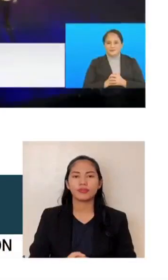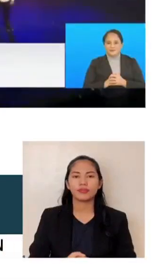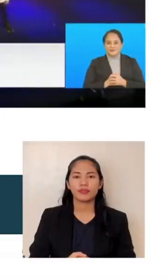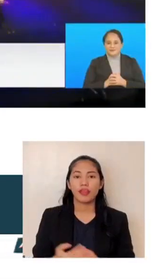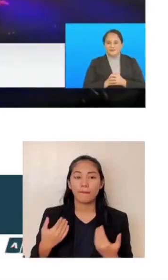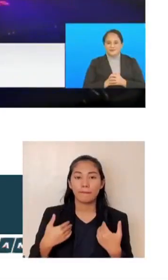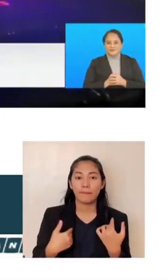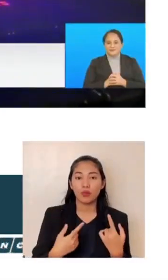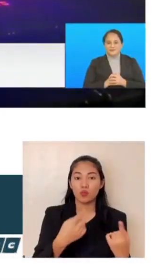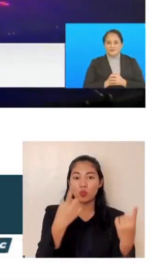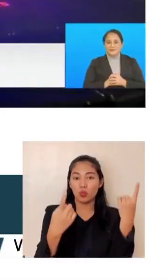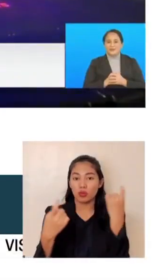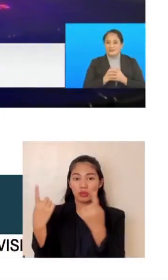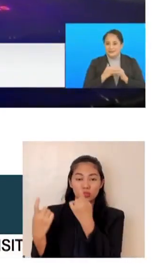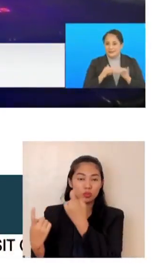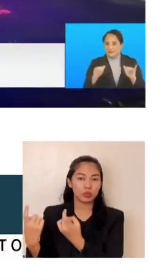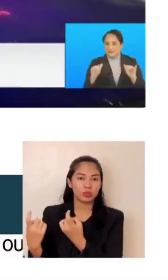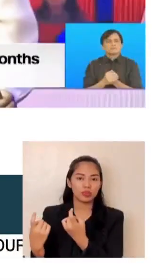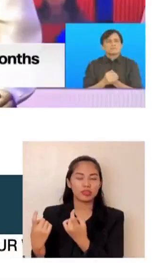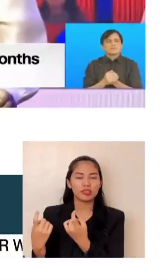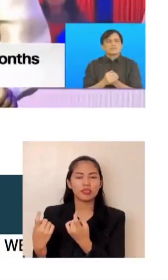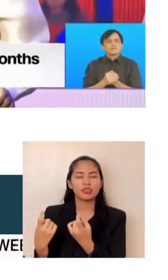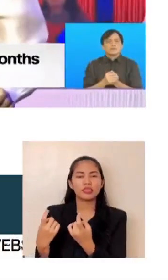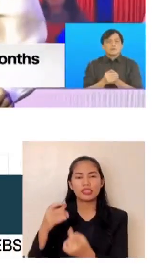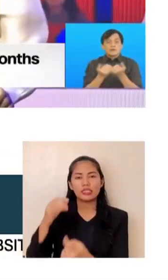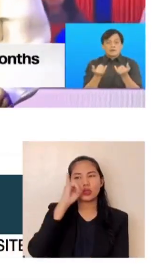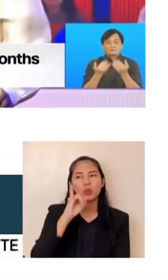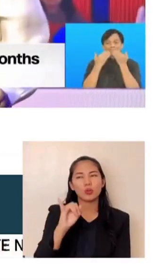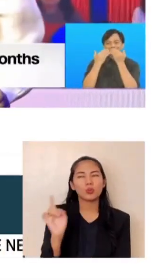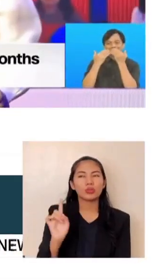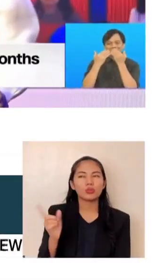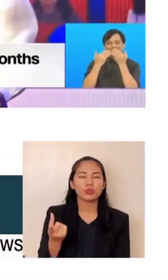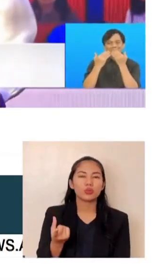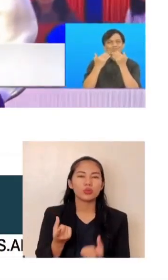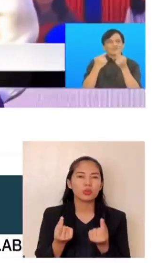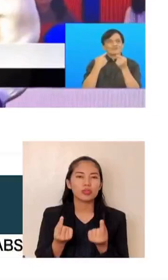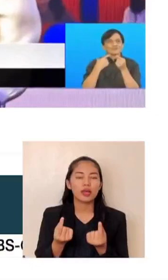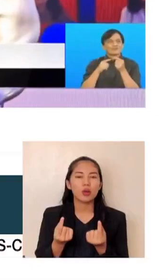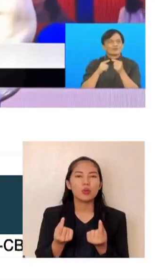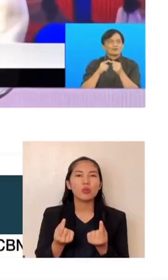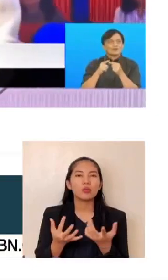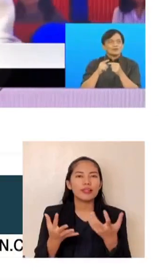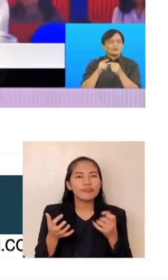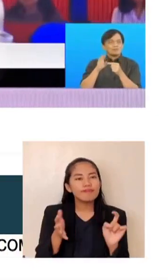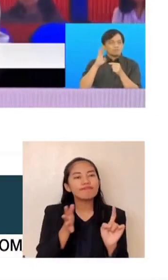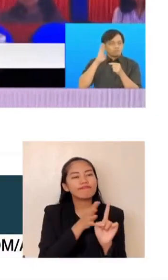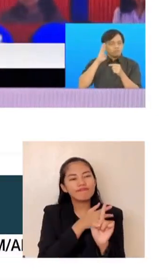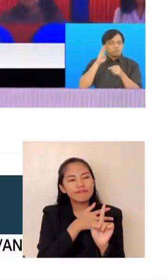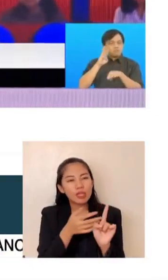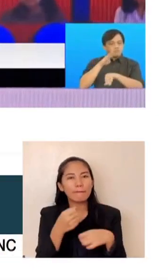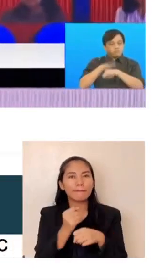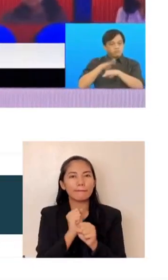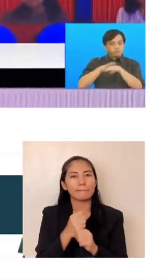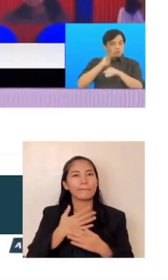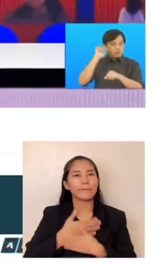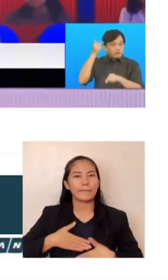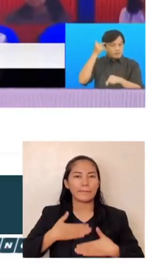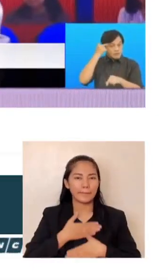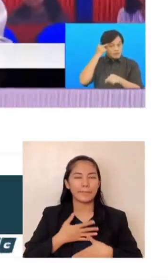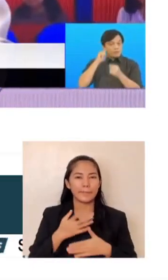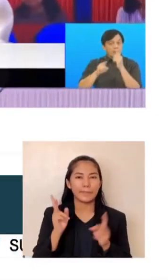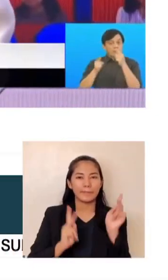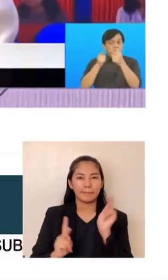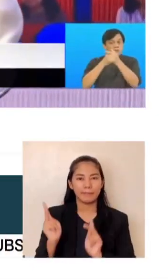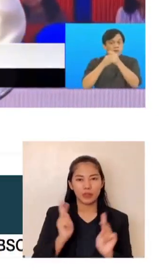were raised to him, he would tend to please everyone as much as he can. And by doing